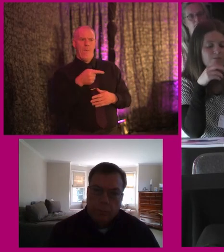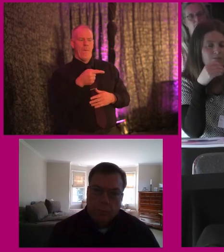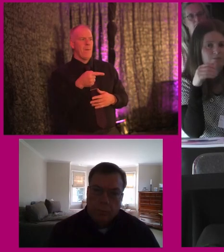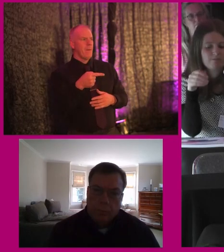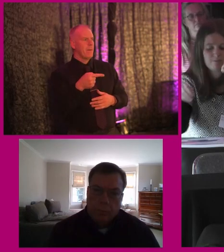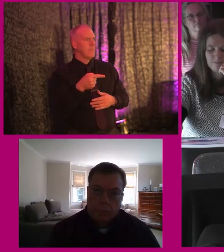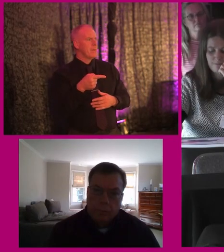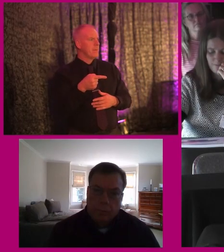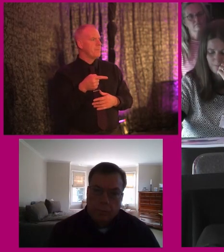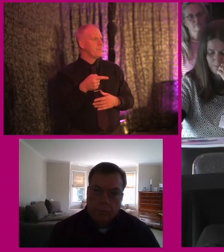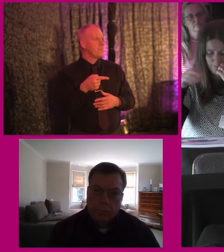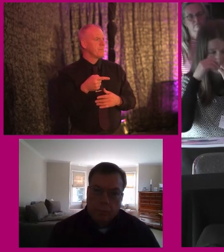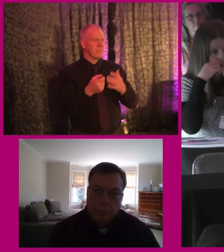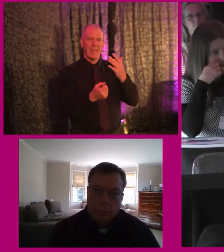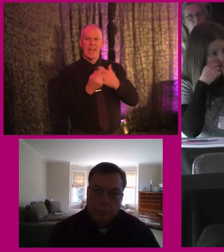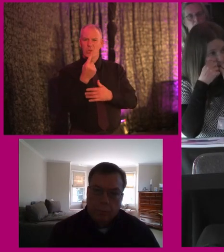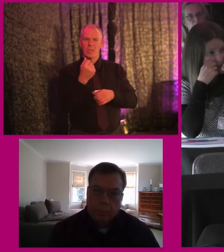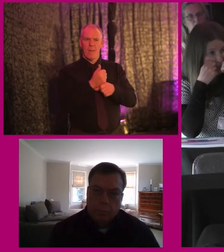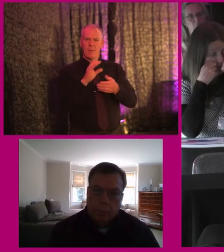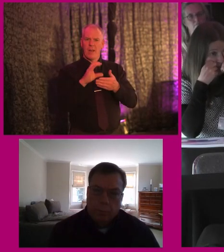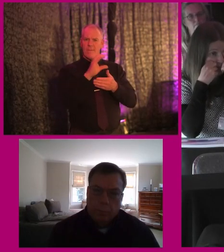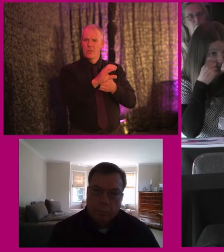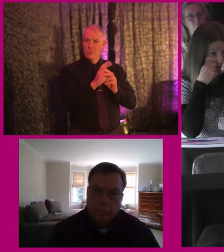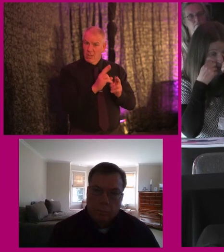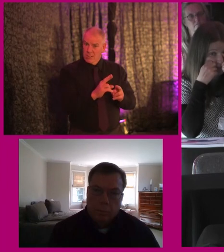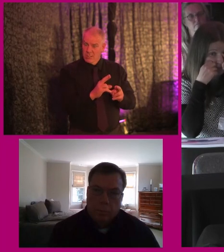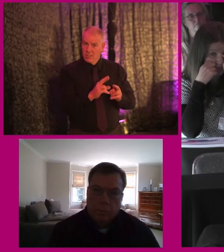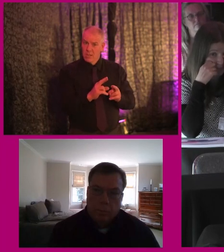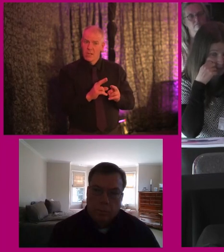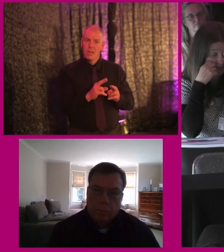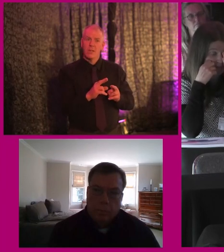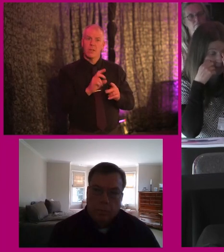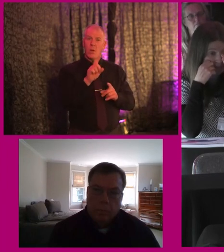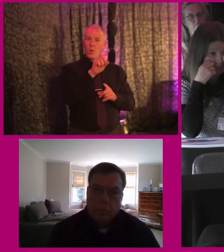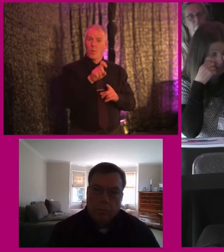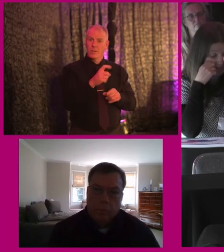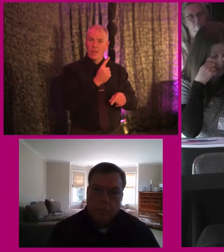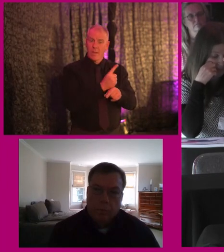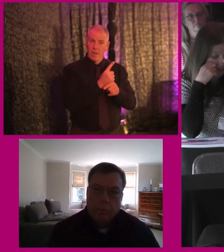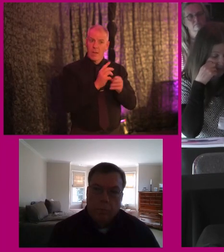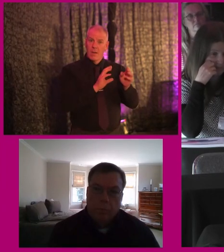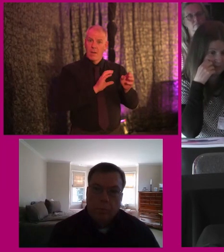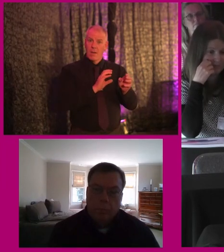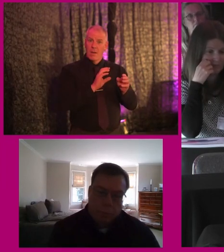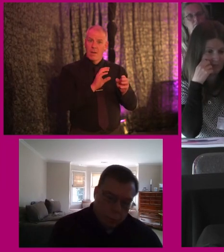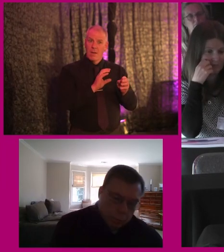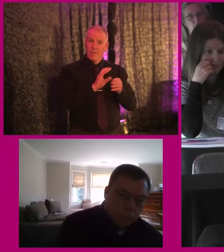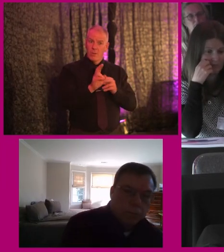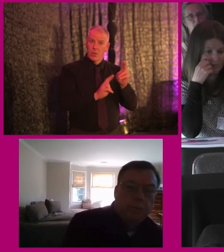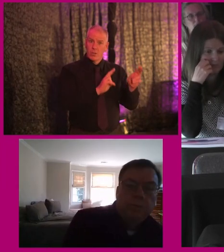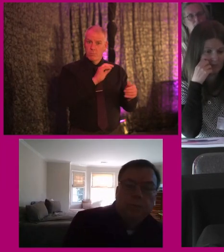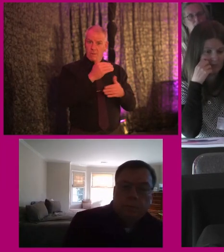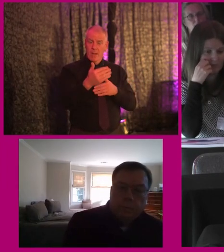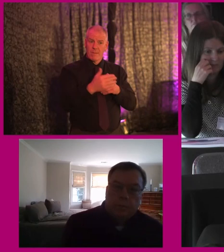I suppose, uh, issues around funding and whether, uh, so the question is, should funding have been provided to the